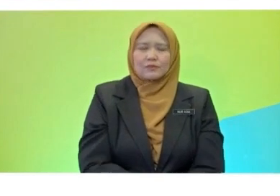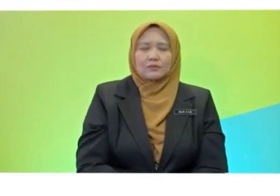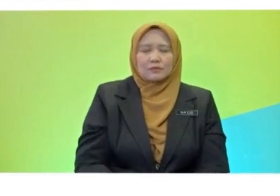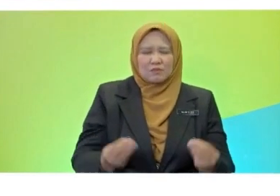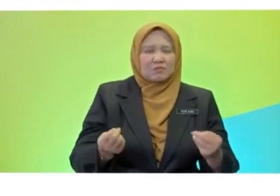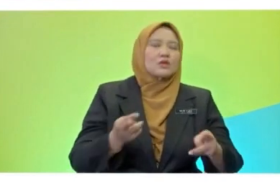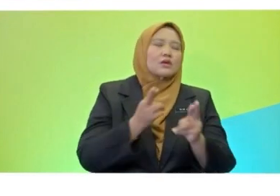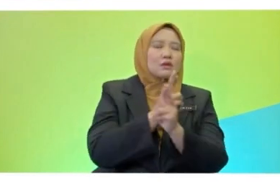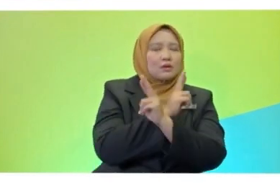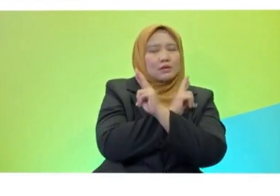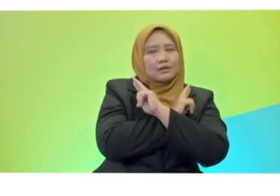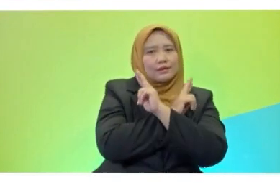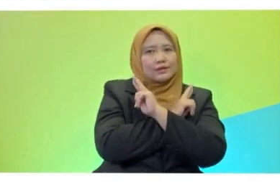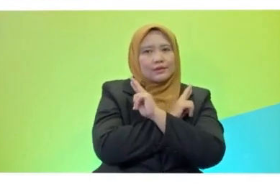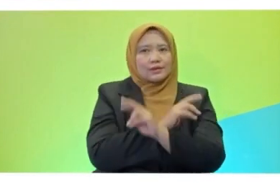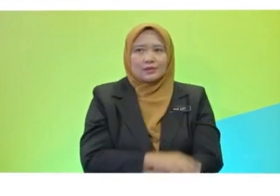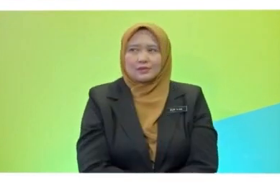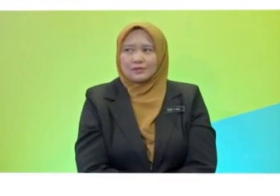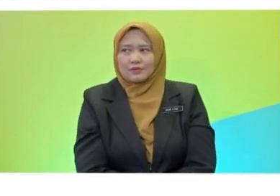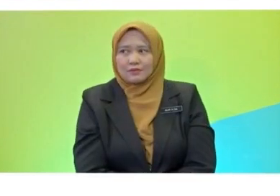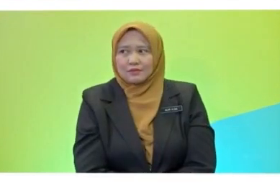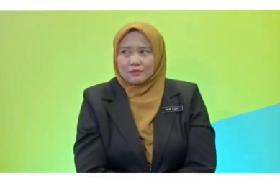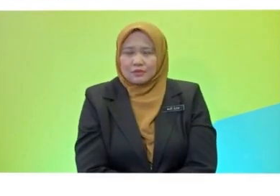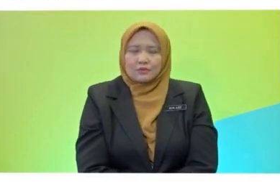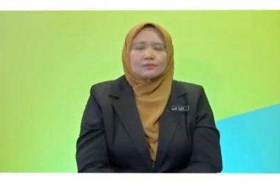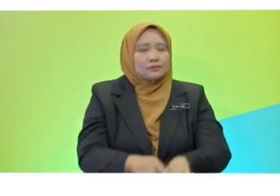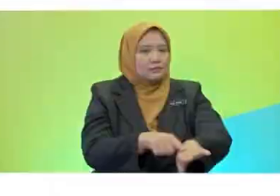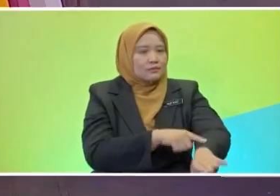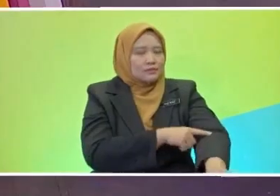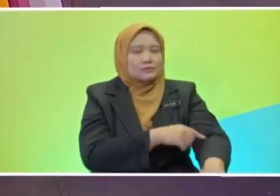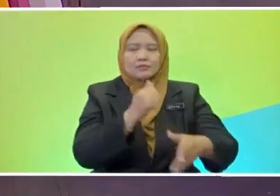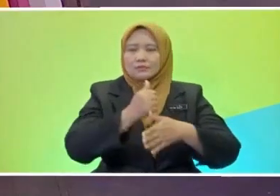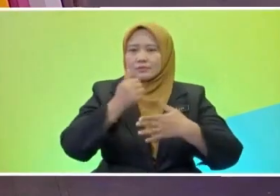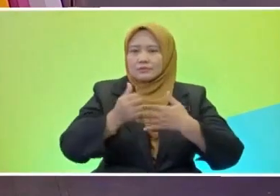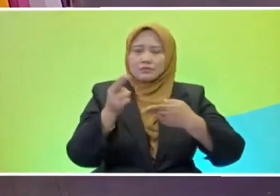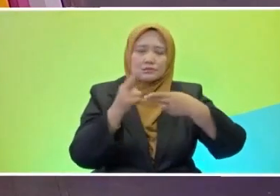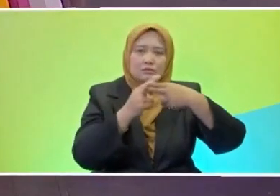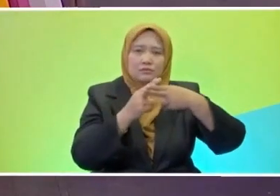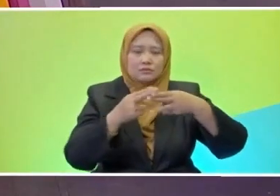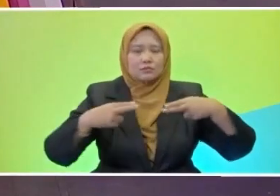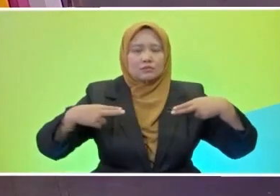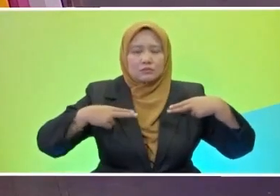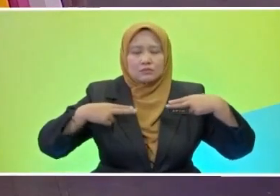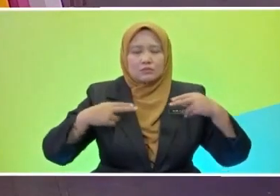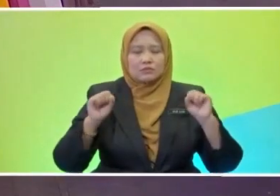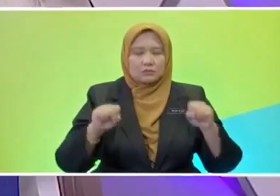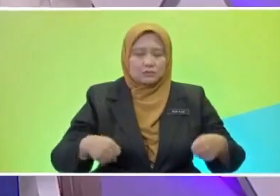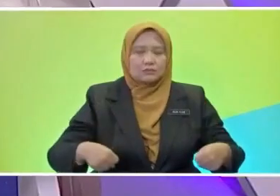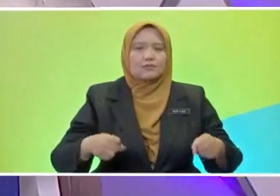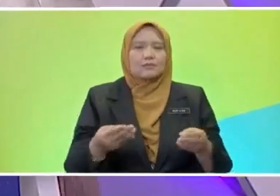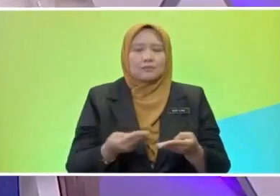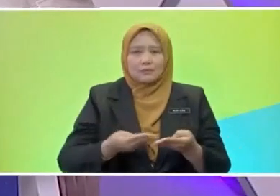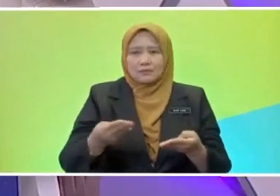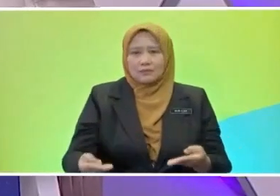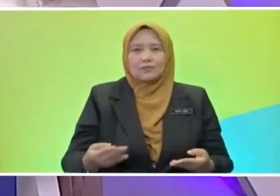to relax. Okay, long or short, holidays makes us happy. We get to rest, we get to travel, we get to